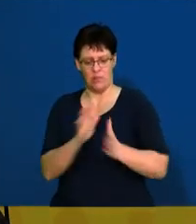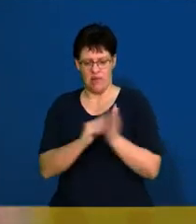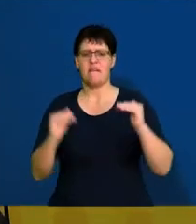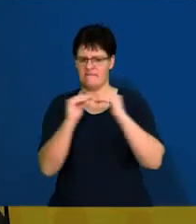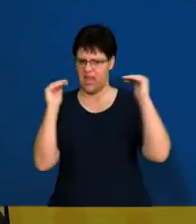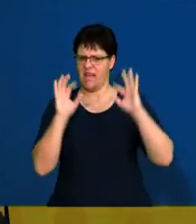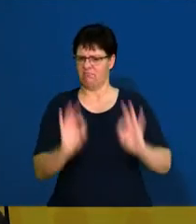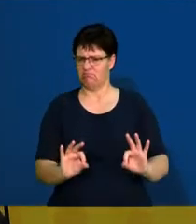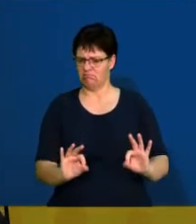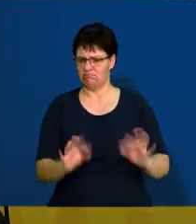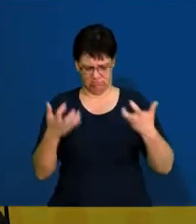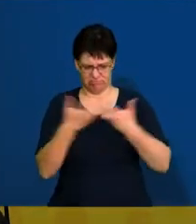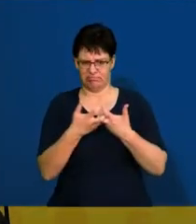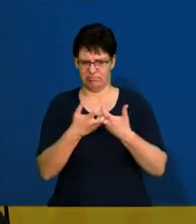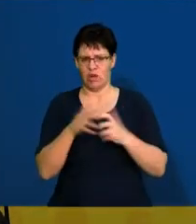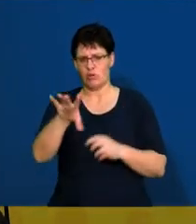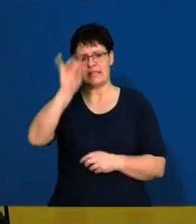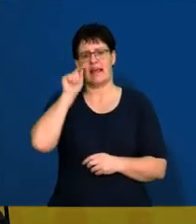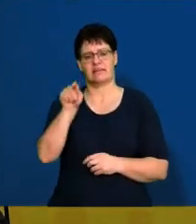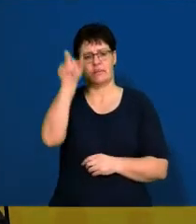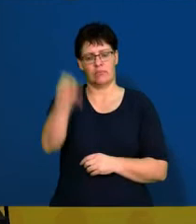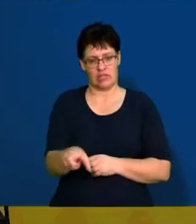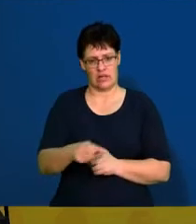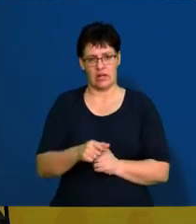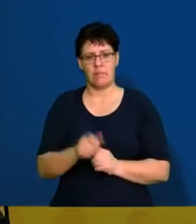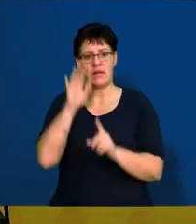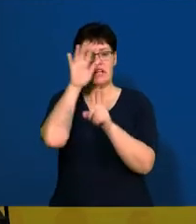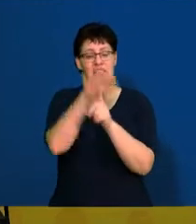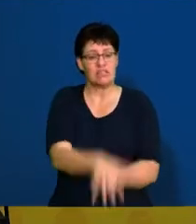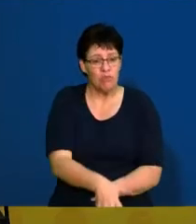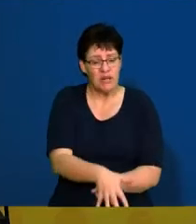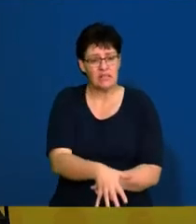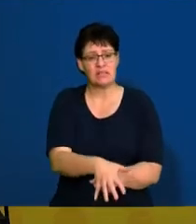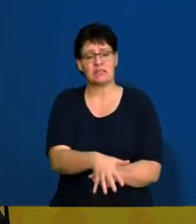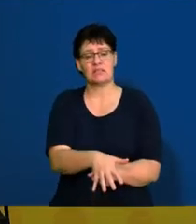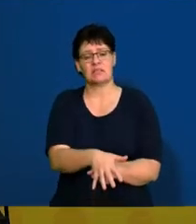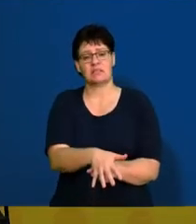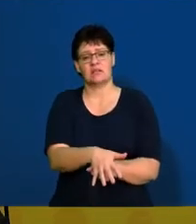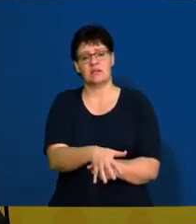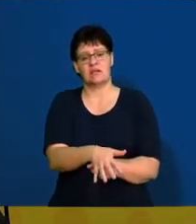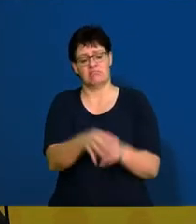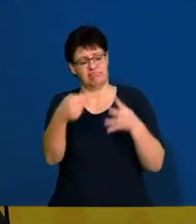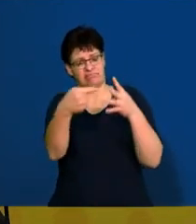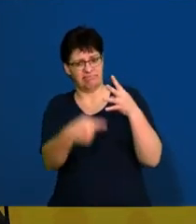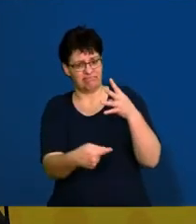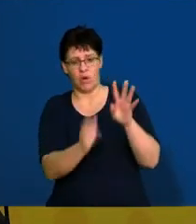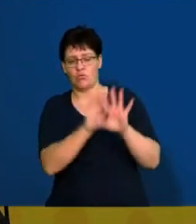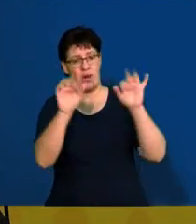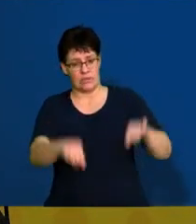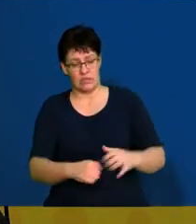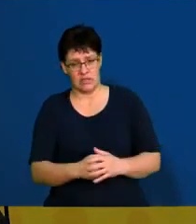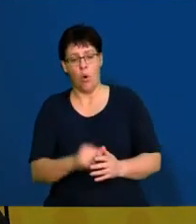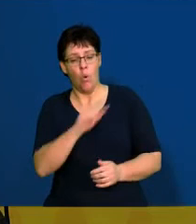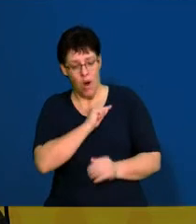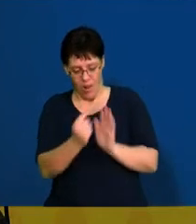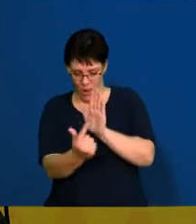fair. We cannot have any discriminatory elements to that because